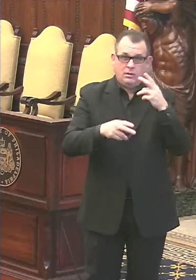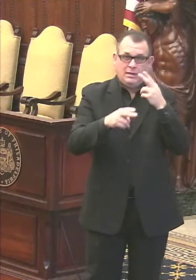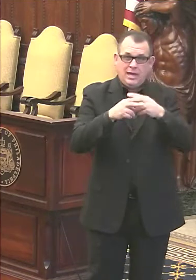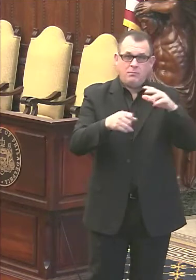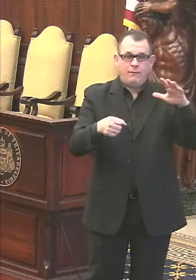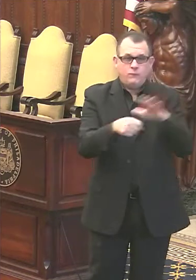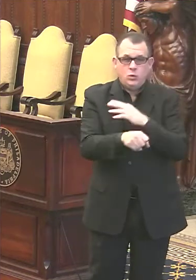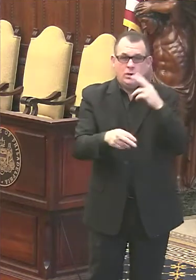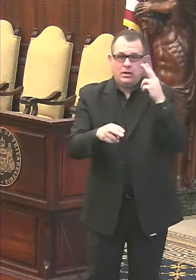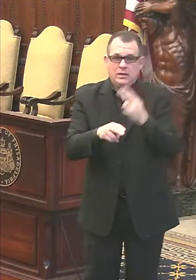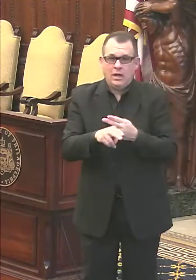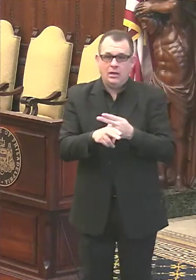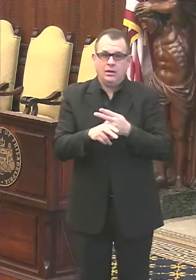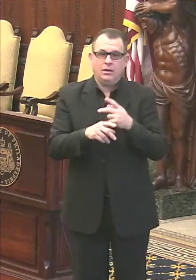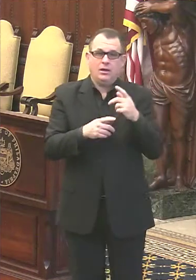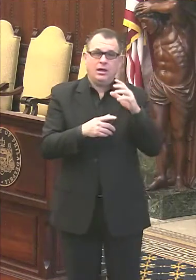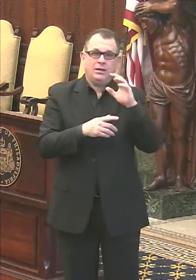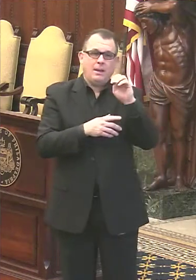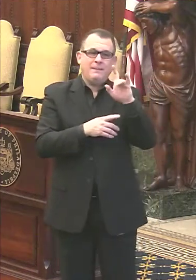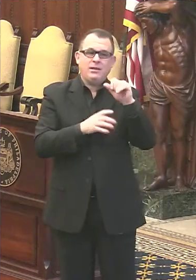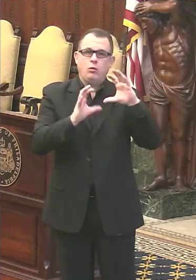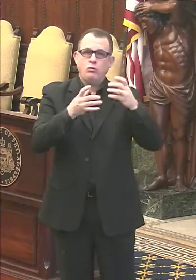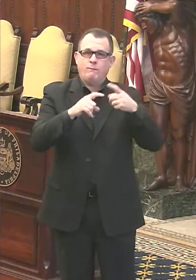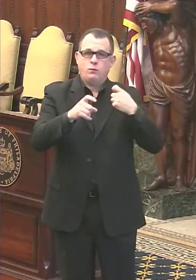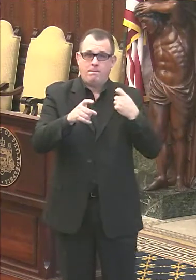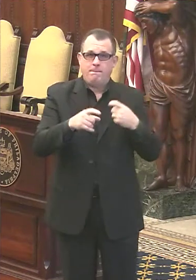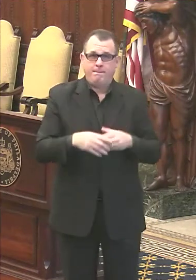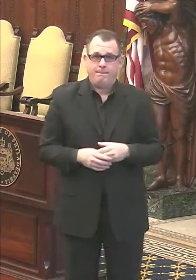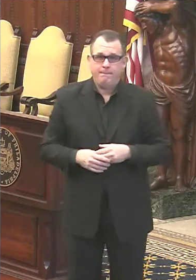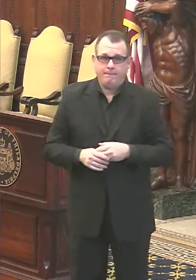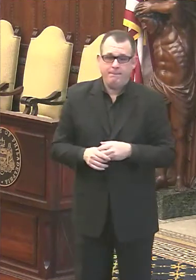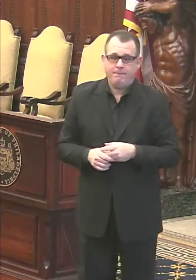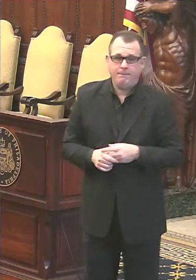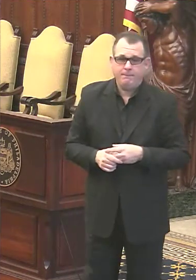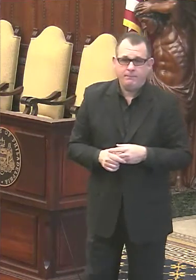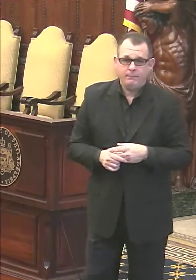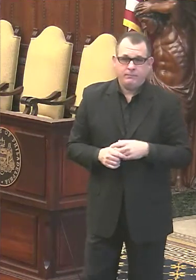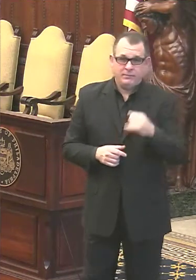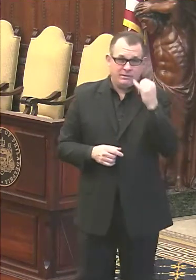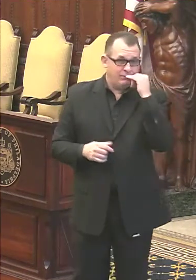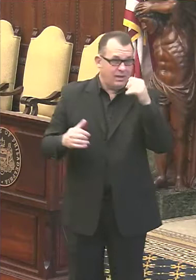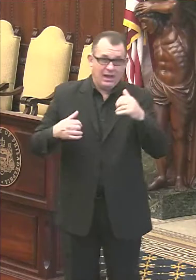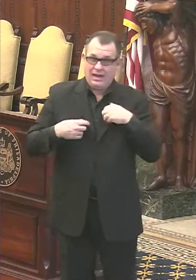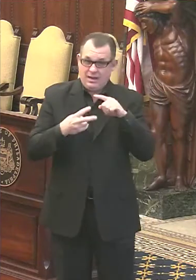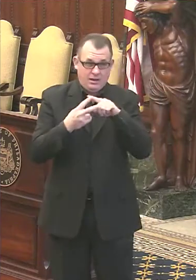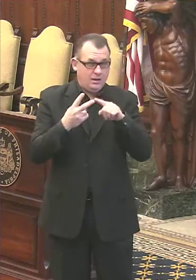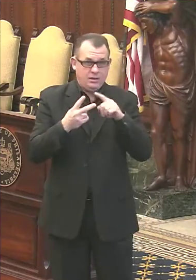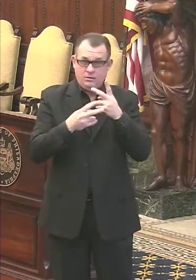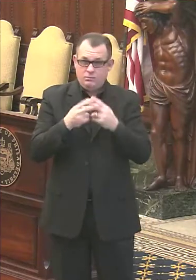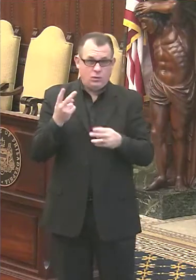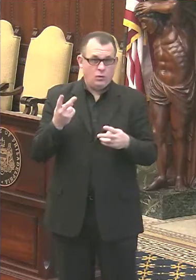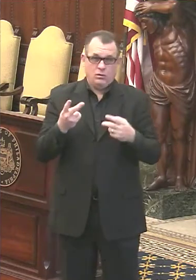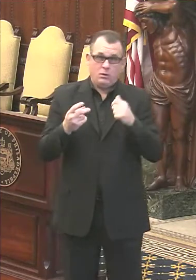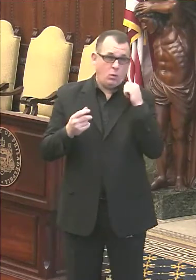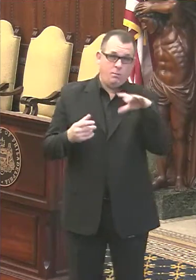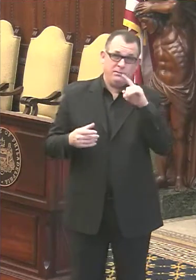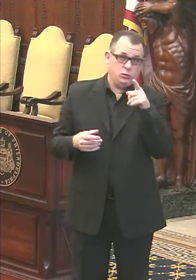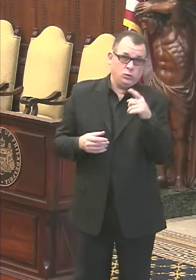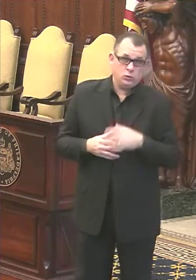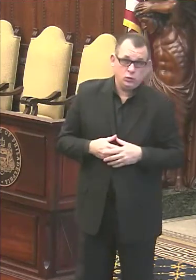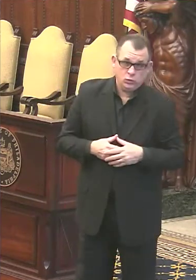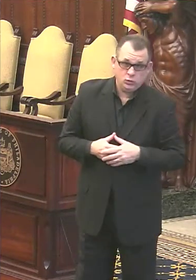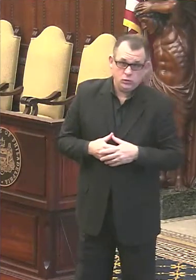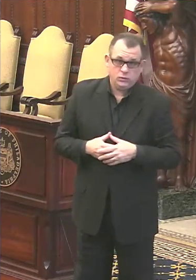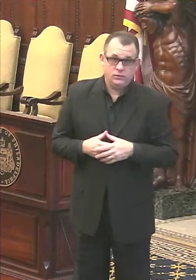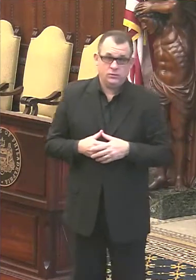Anyone logged in without listing their full name and affiliation will not be called on. Today, we're joined again by Managing Director, Tumar